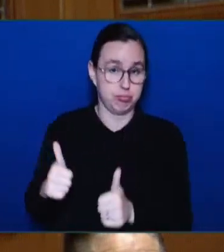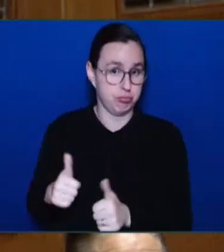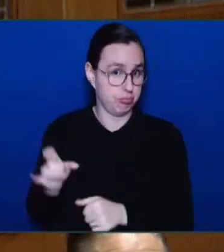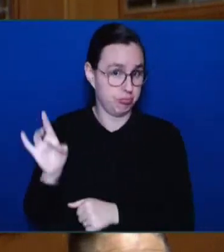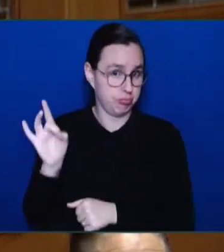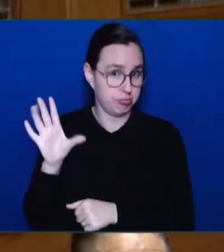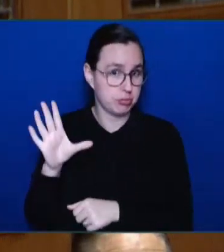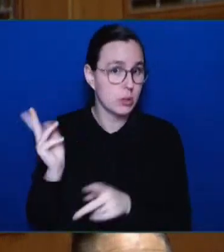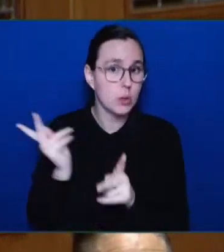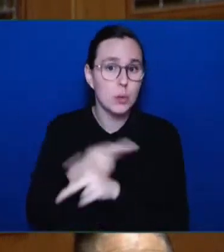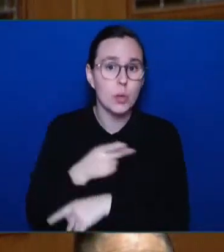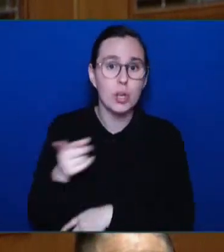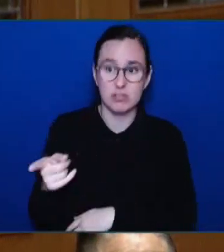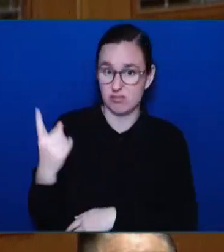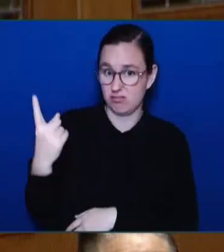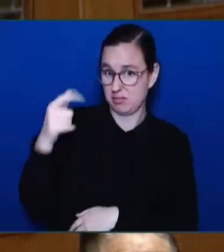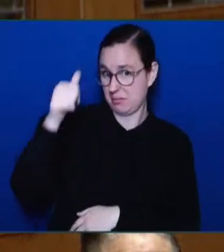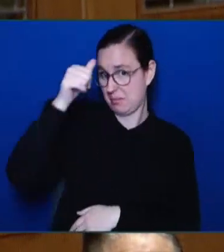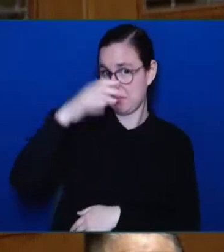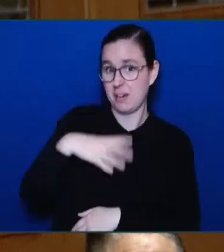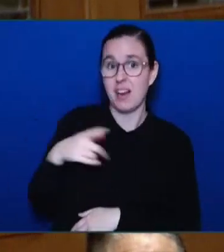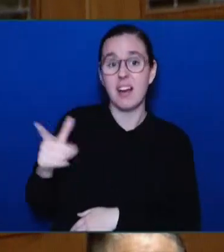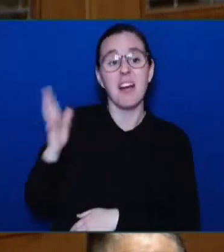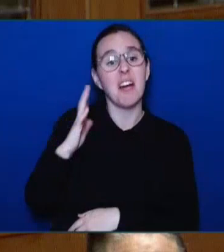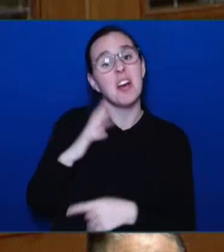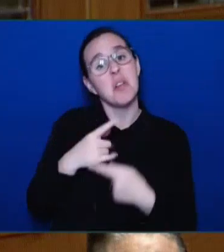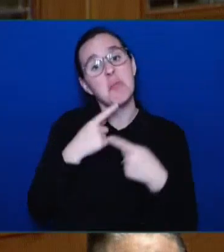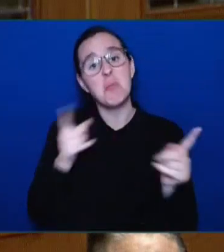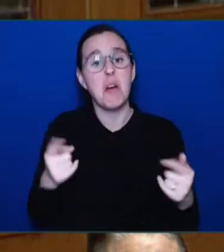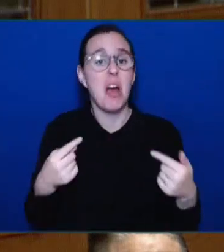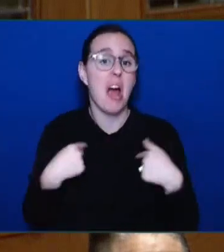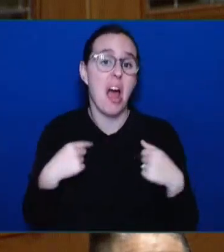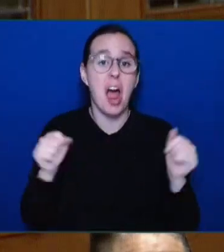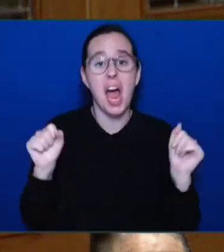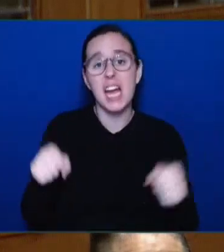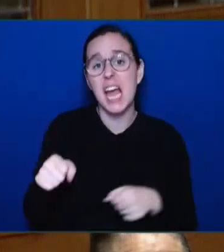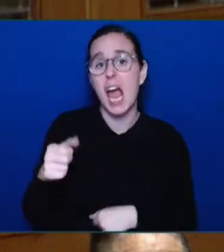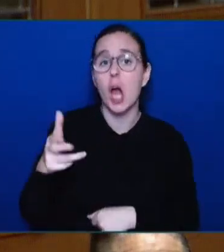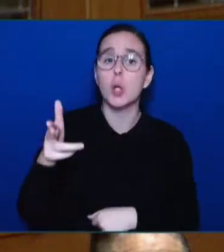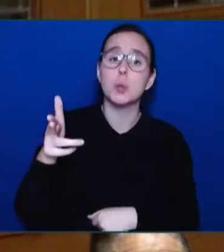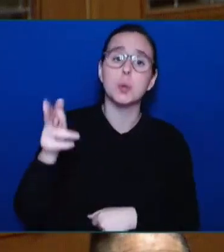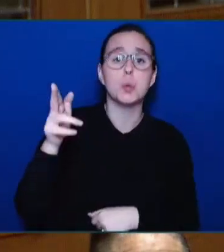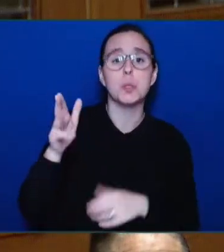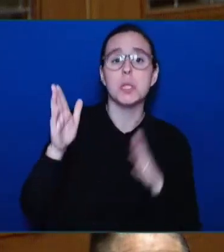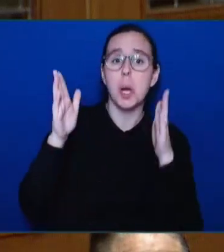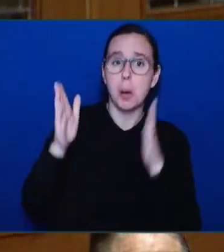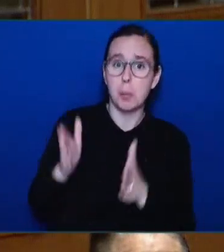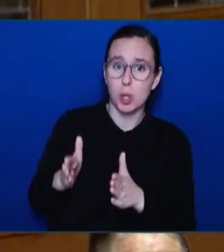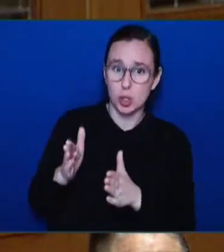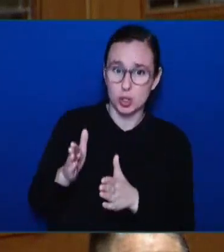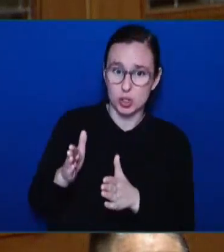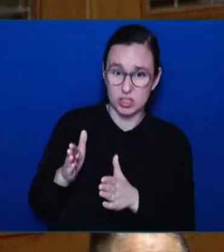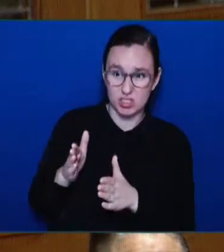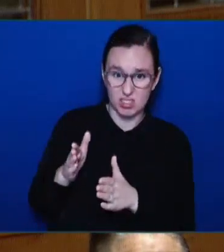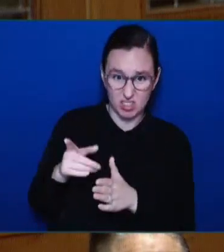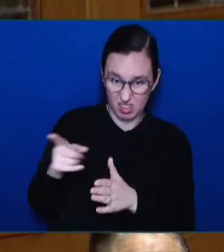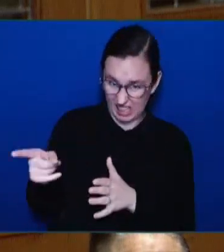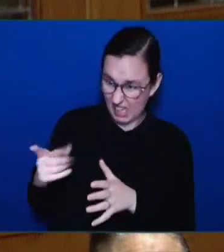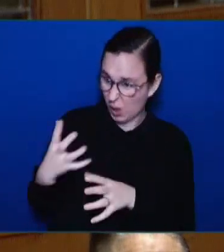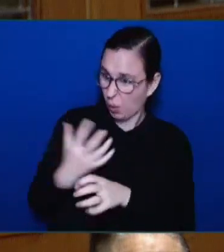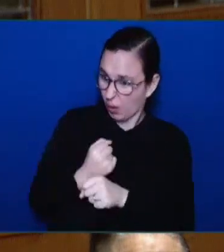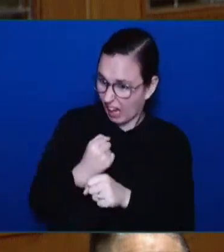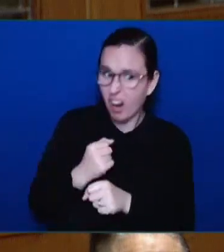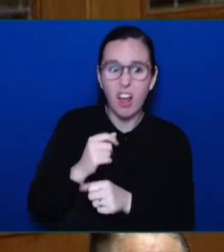continues to try to prove his point. Being inflammatory, divisive and hateful, commands are